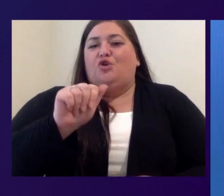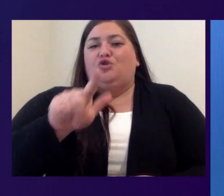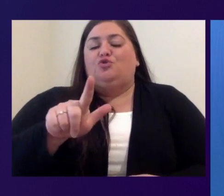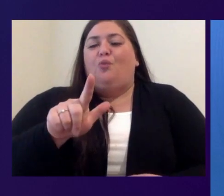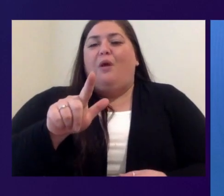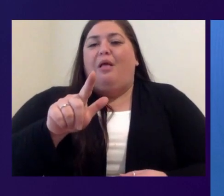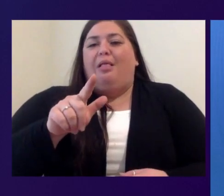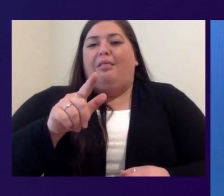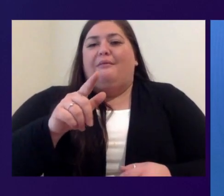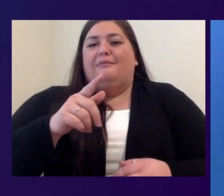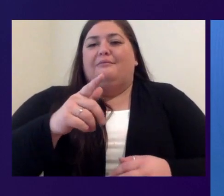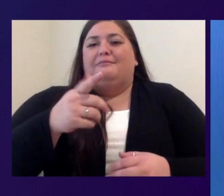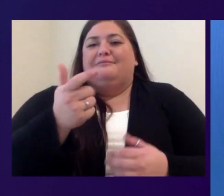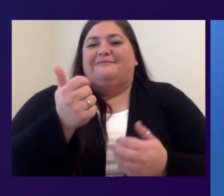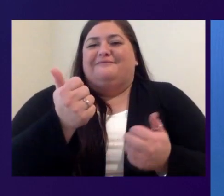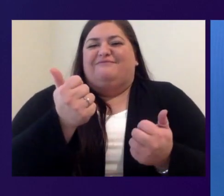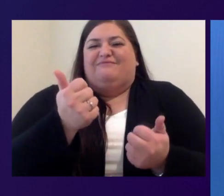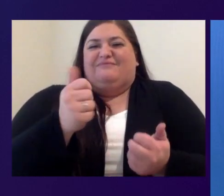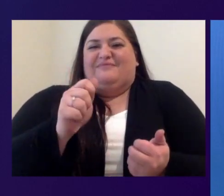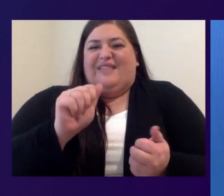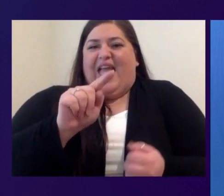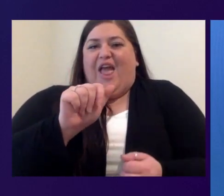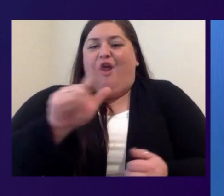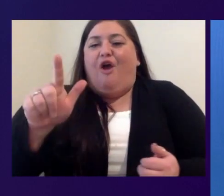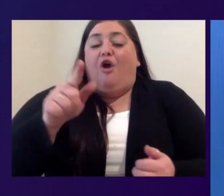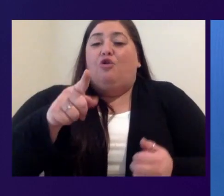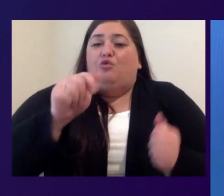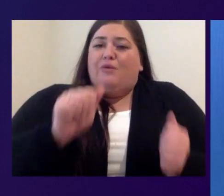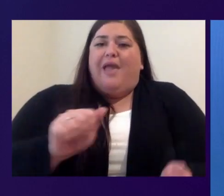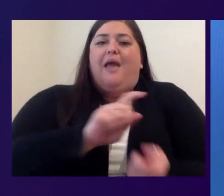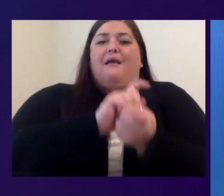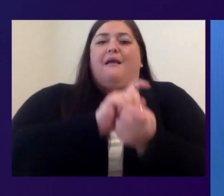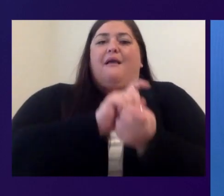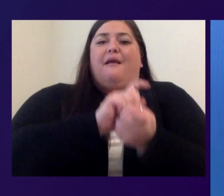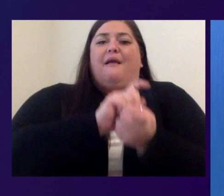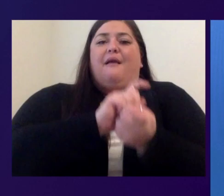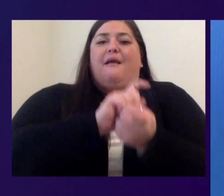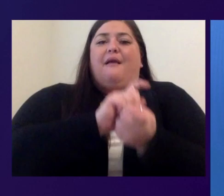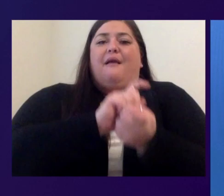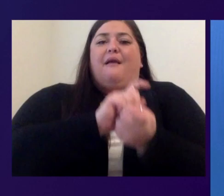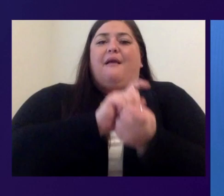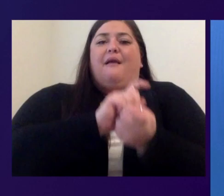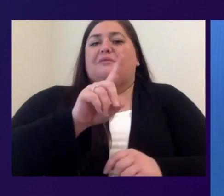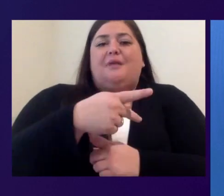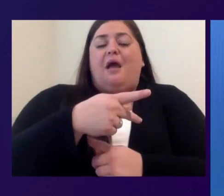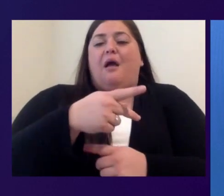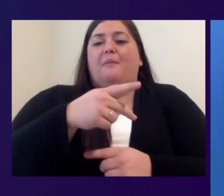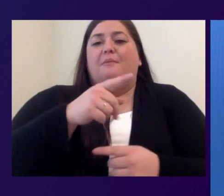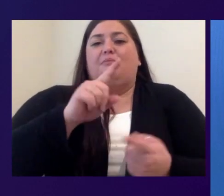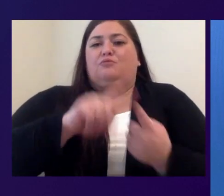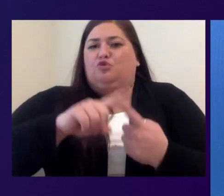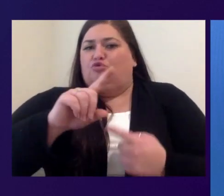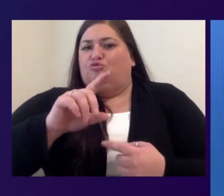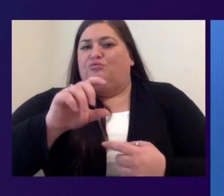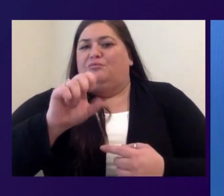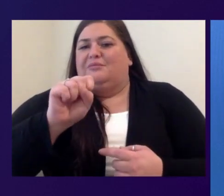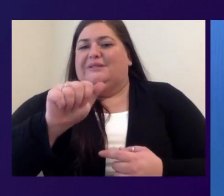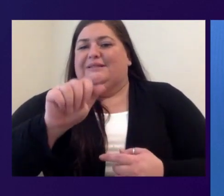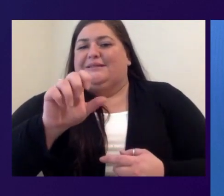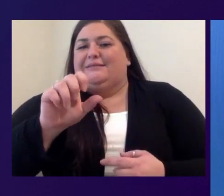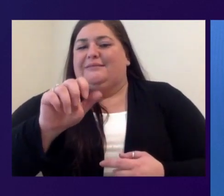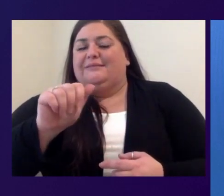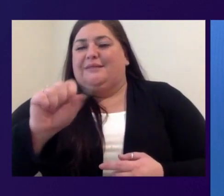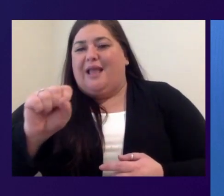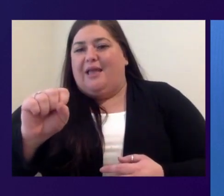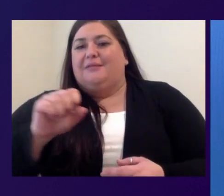really simple to convert desktop applications to SaaS or to web-based delivery. All